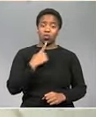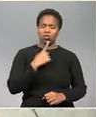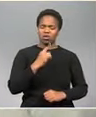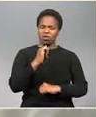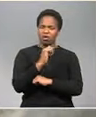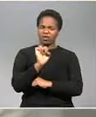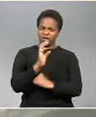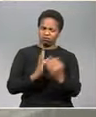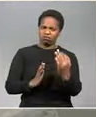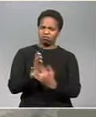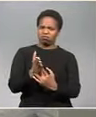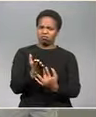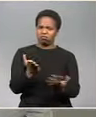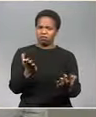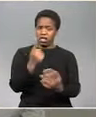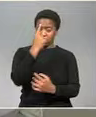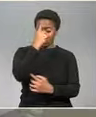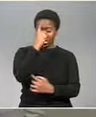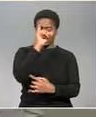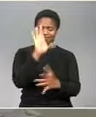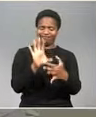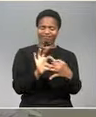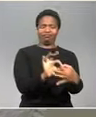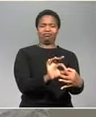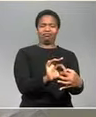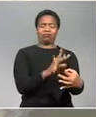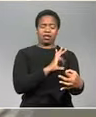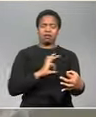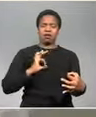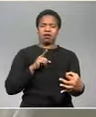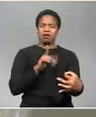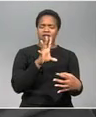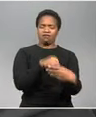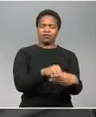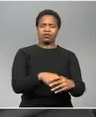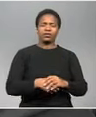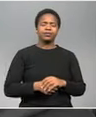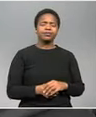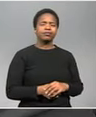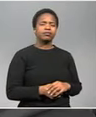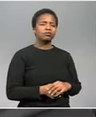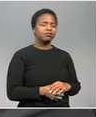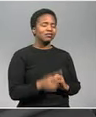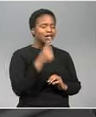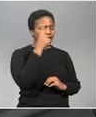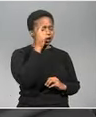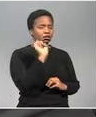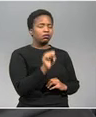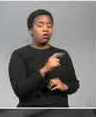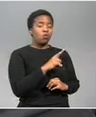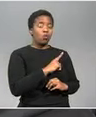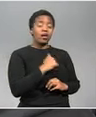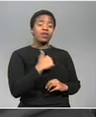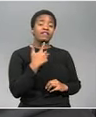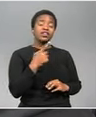was targeted and he thinks there's a direct link to the mayor we suspect that it follows the statement that we